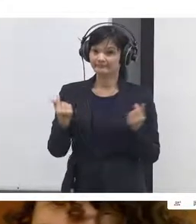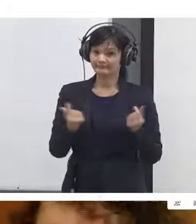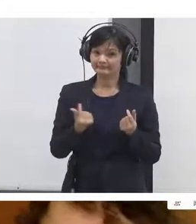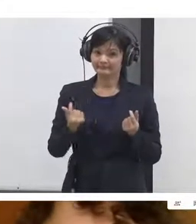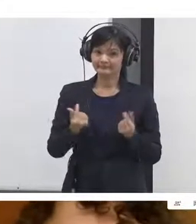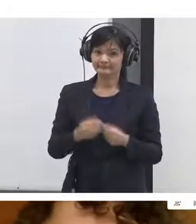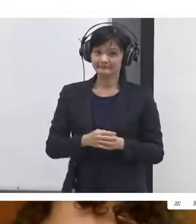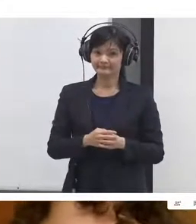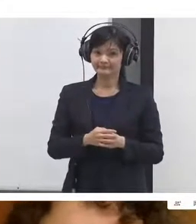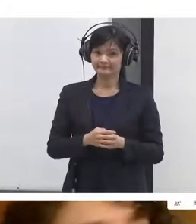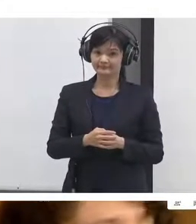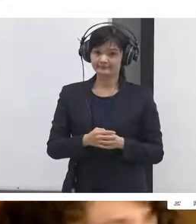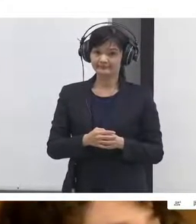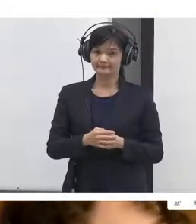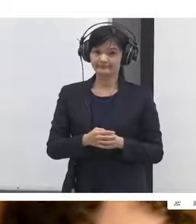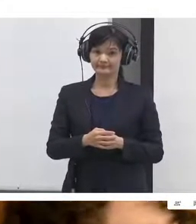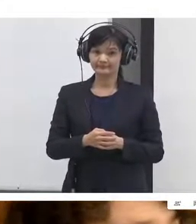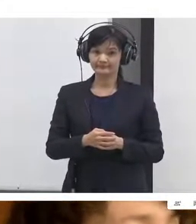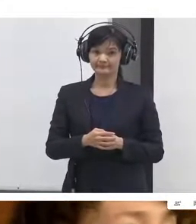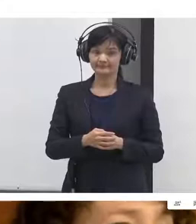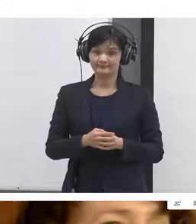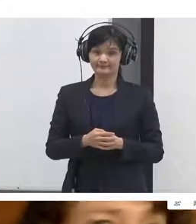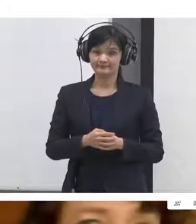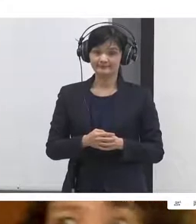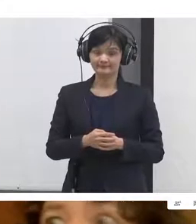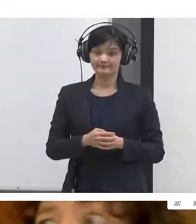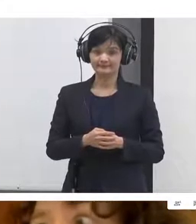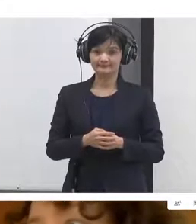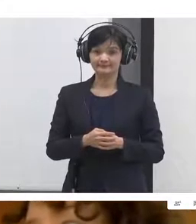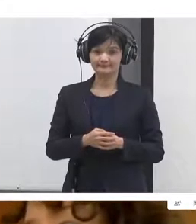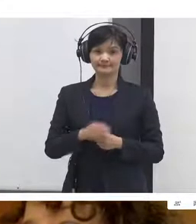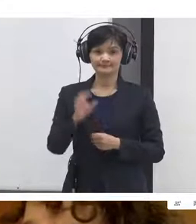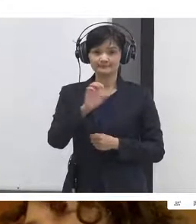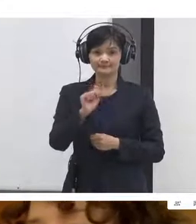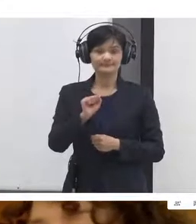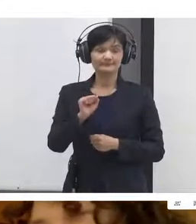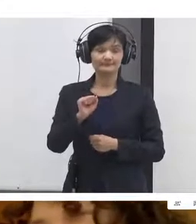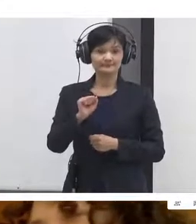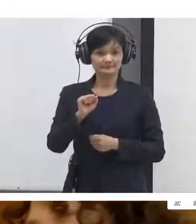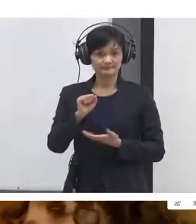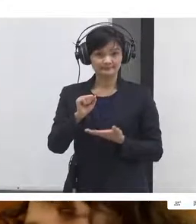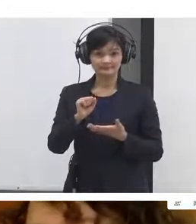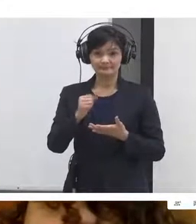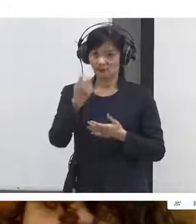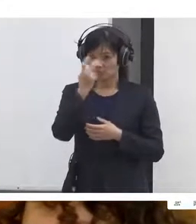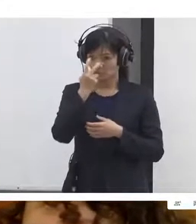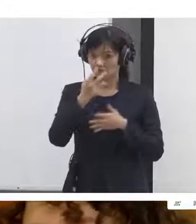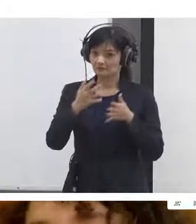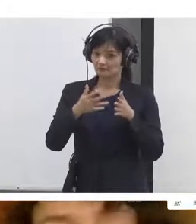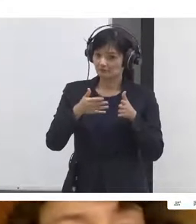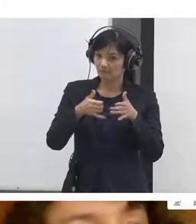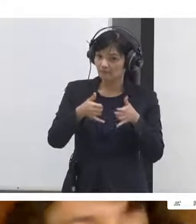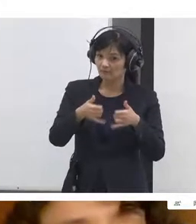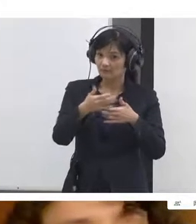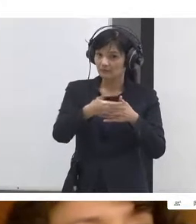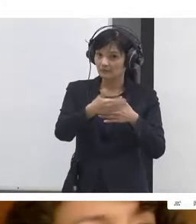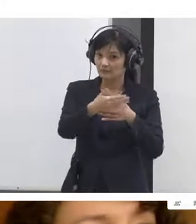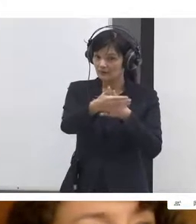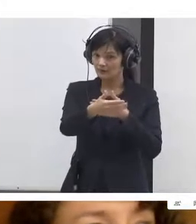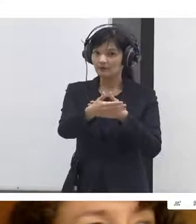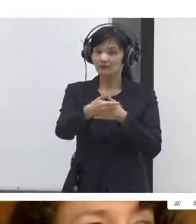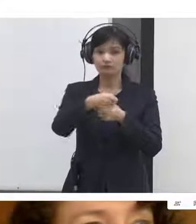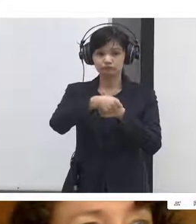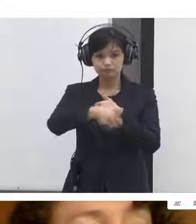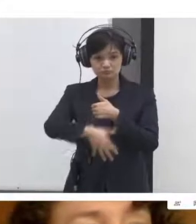channel structures in your Slack the kind of onboarding sequences